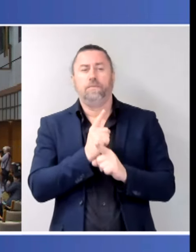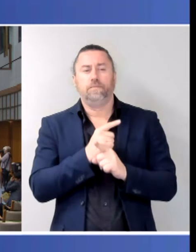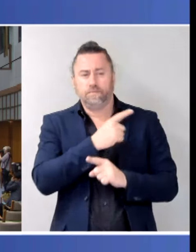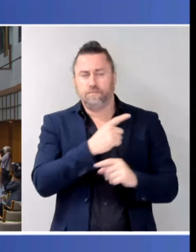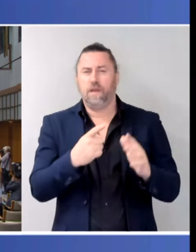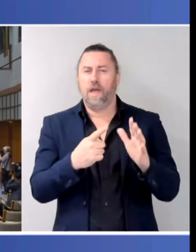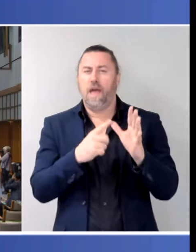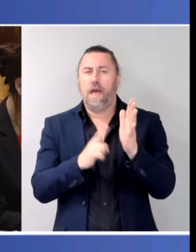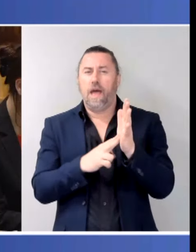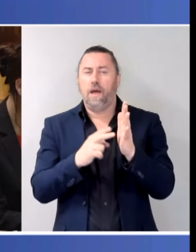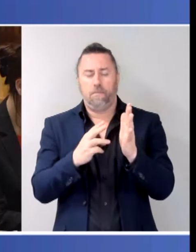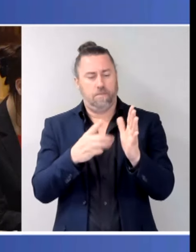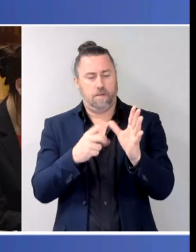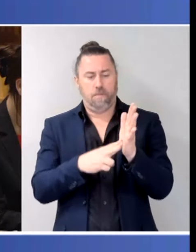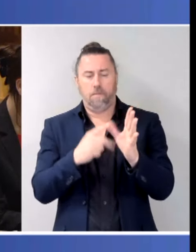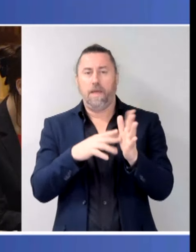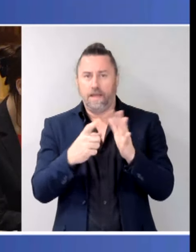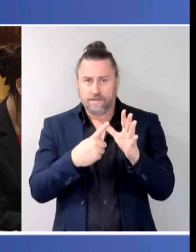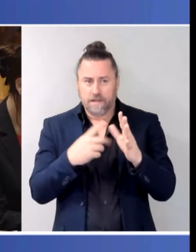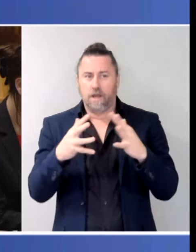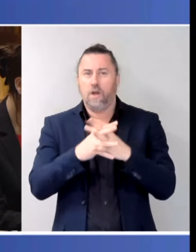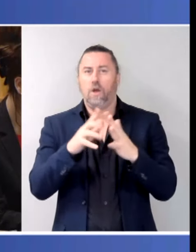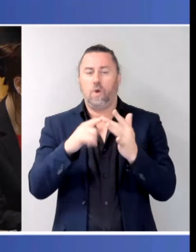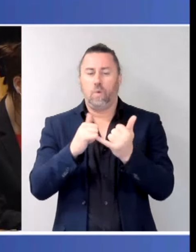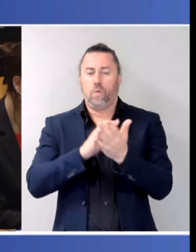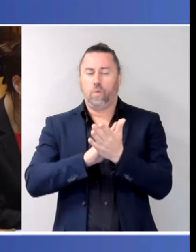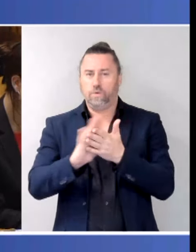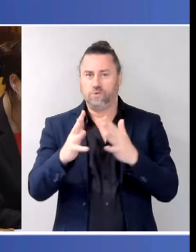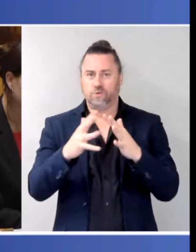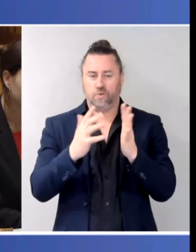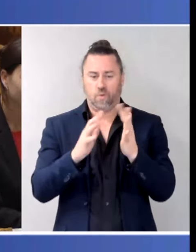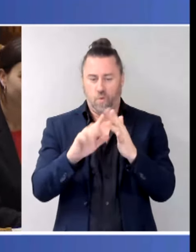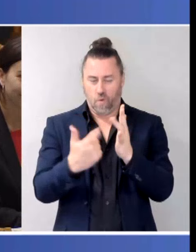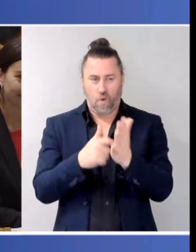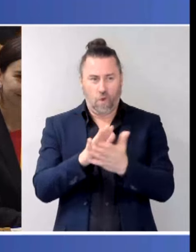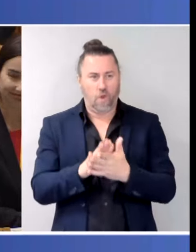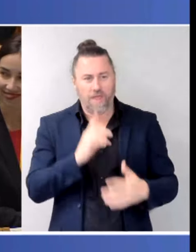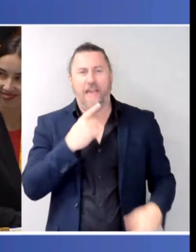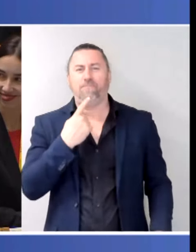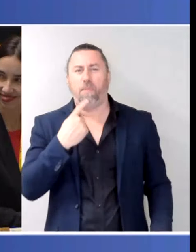gratuitously, whatever, attacking the States.